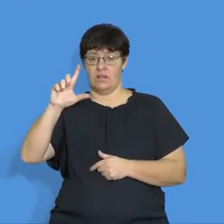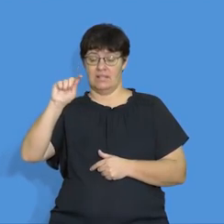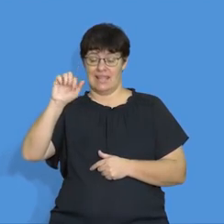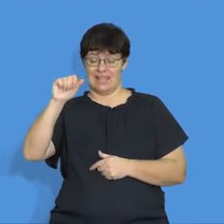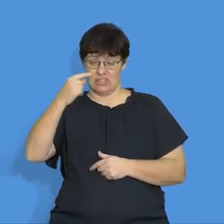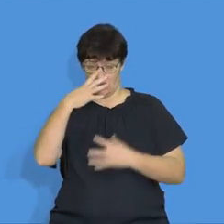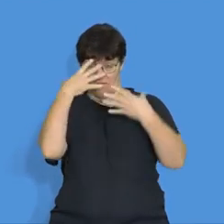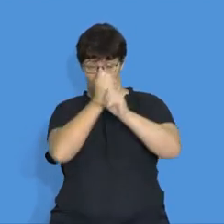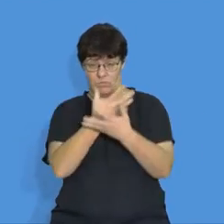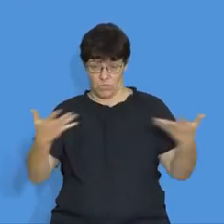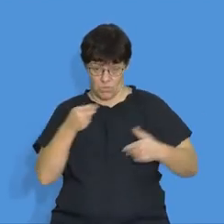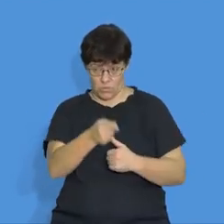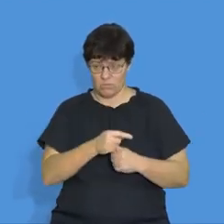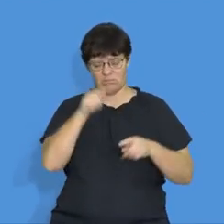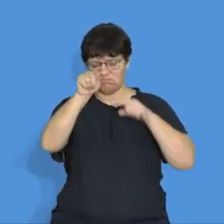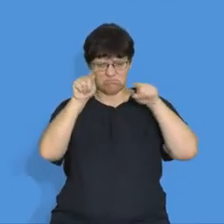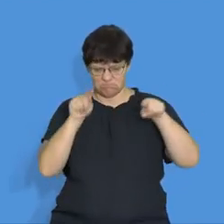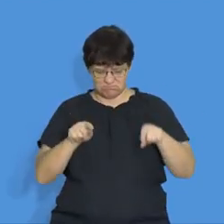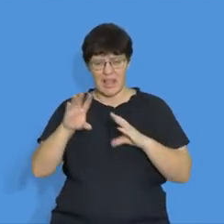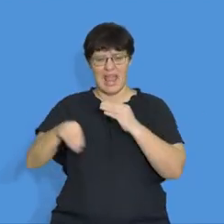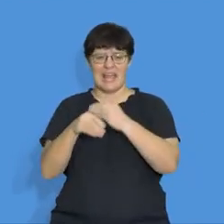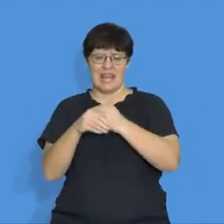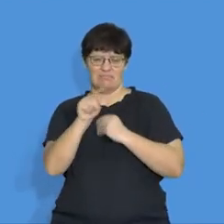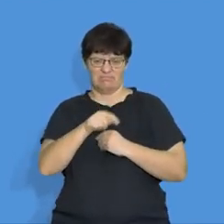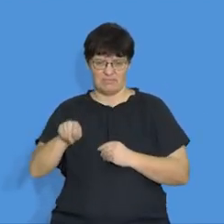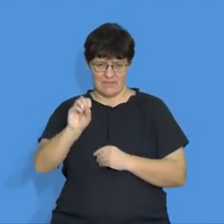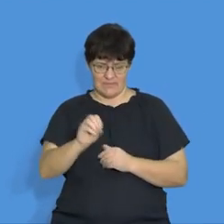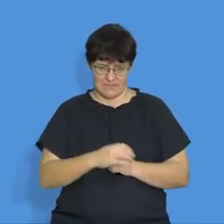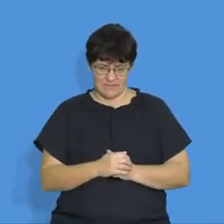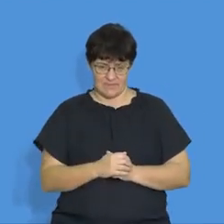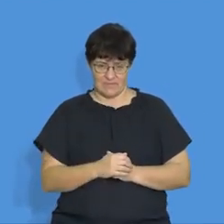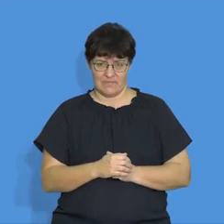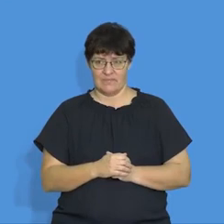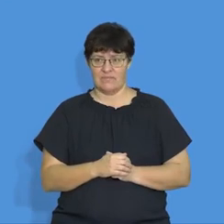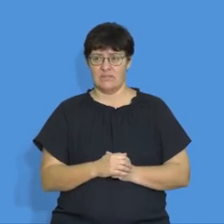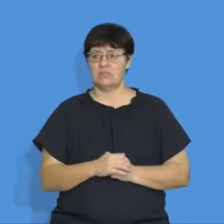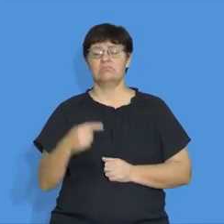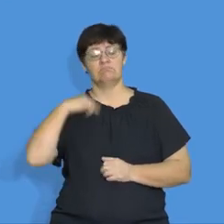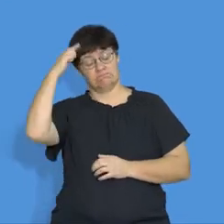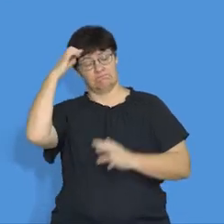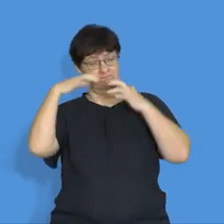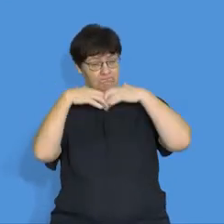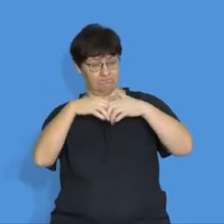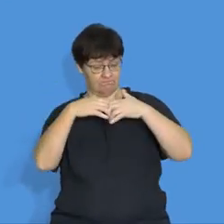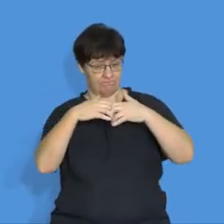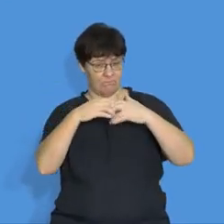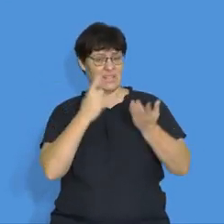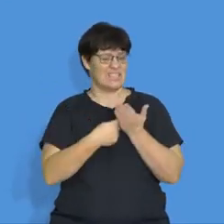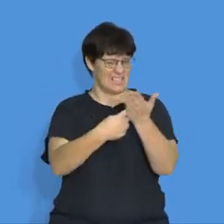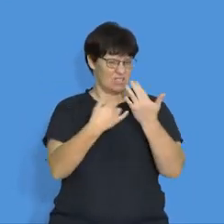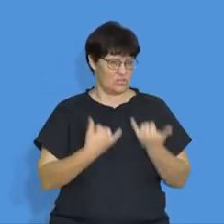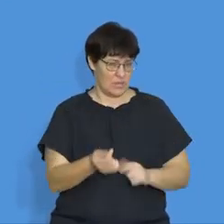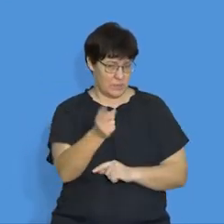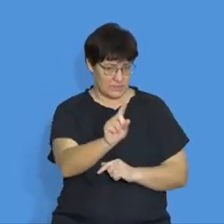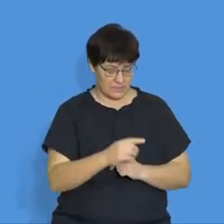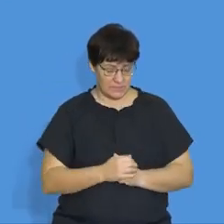in as far as terminal voltage is concerned. Right. Okay. So the thought that's going to guide our discussion for